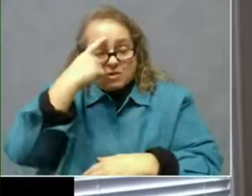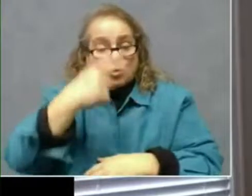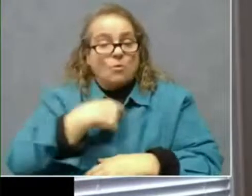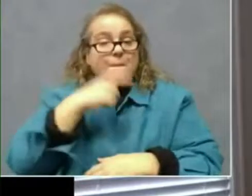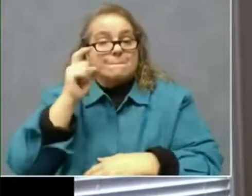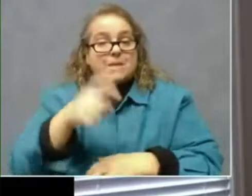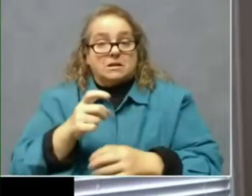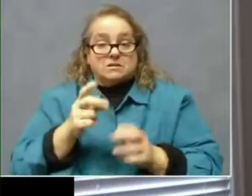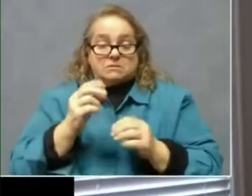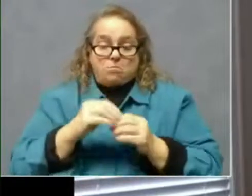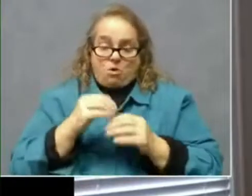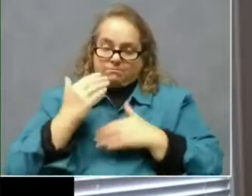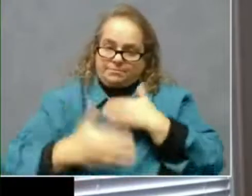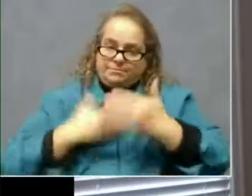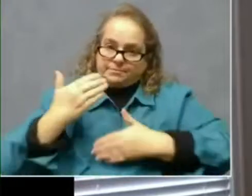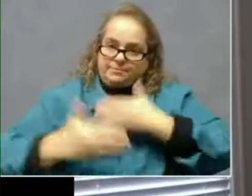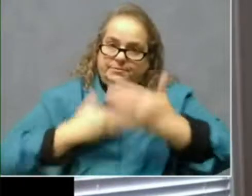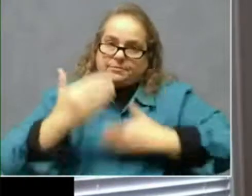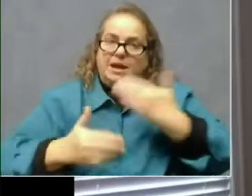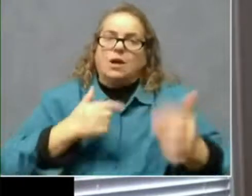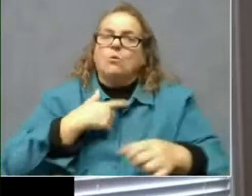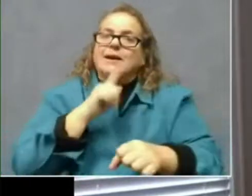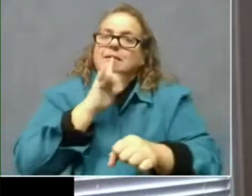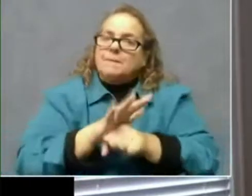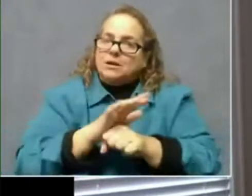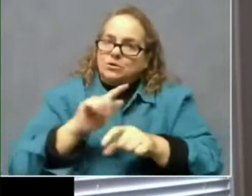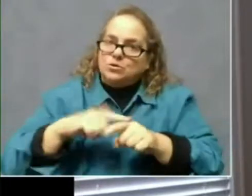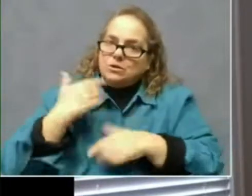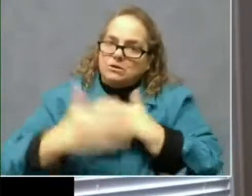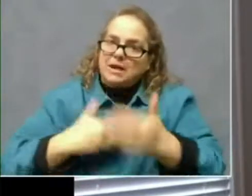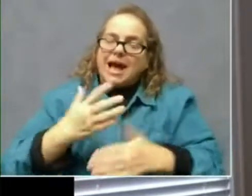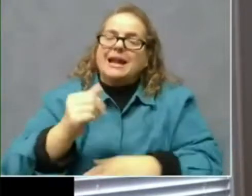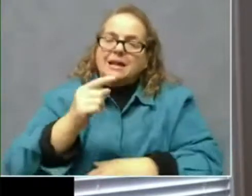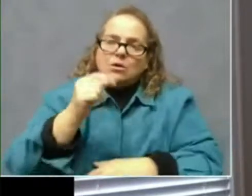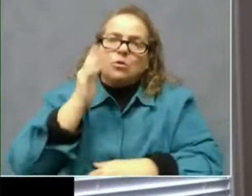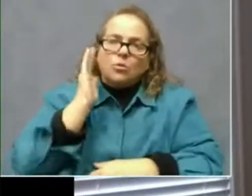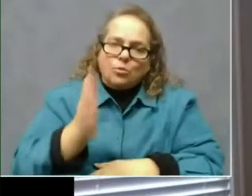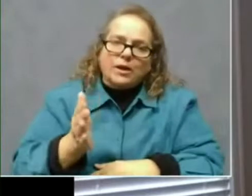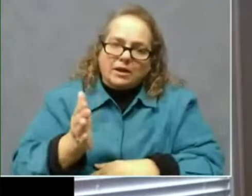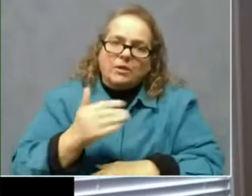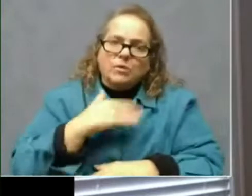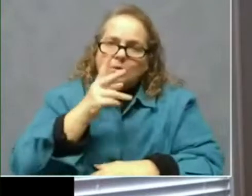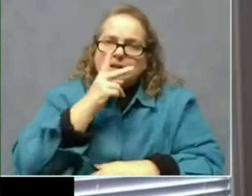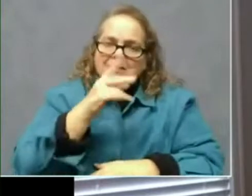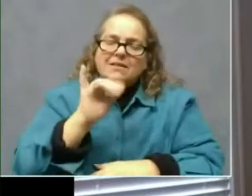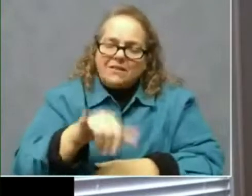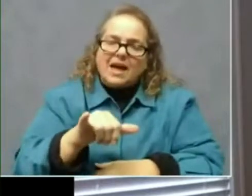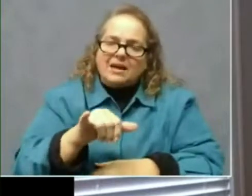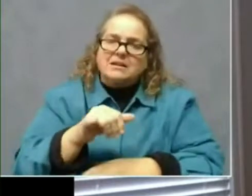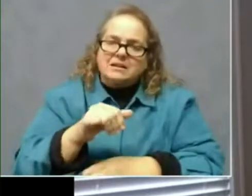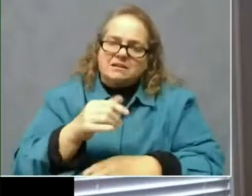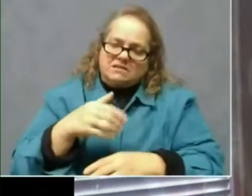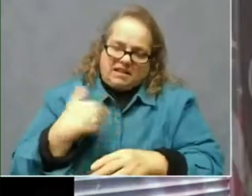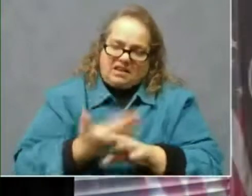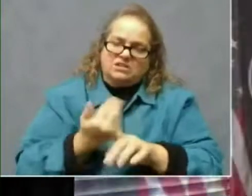We're committed to picking up the pace and the pace will pick up. And I think we'll see that rapidly here over the next couple weeks.